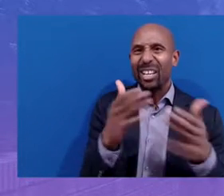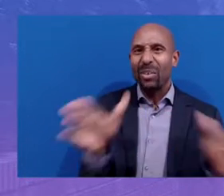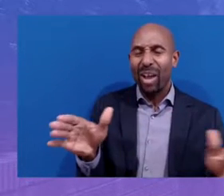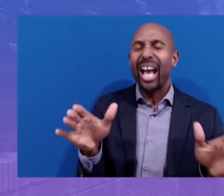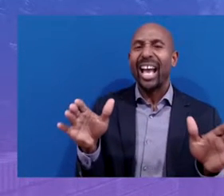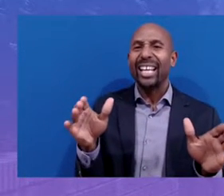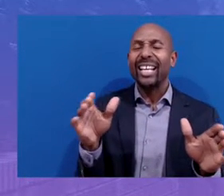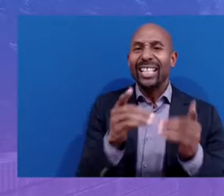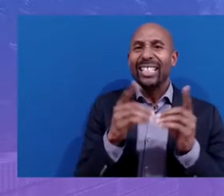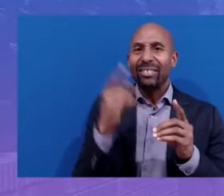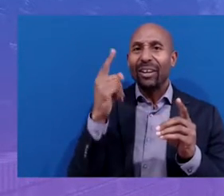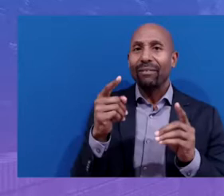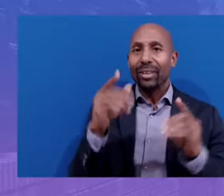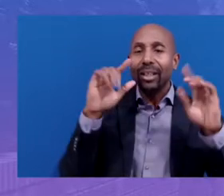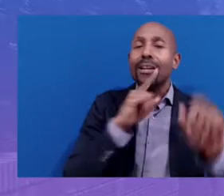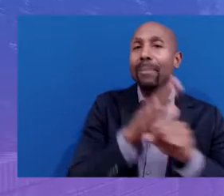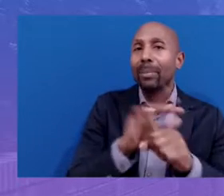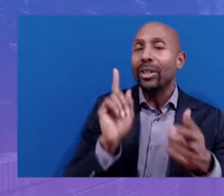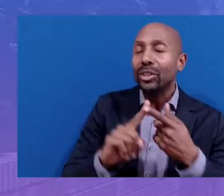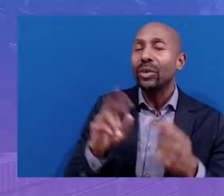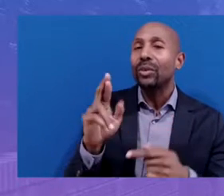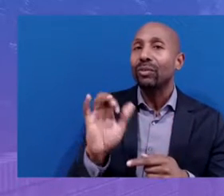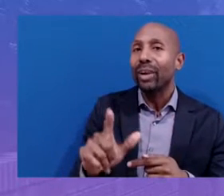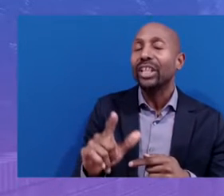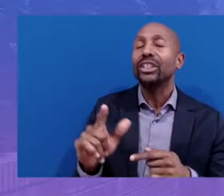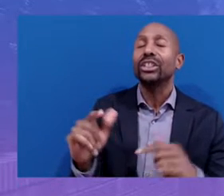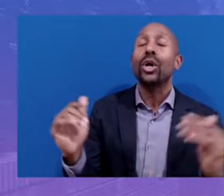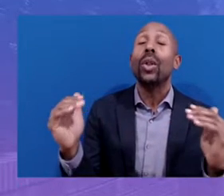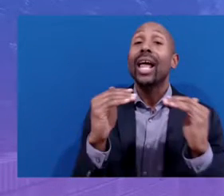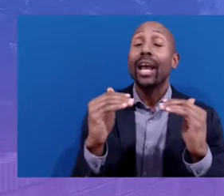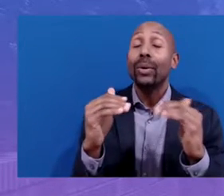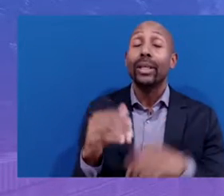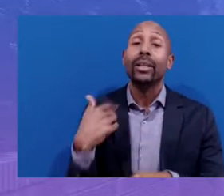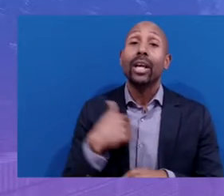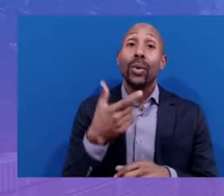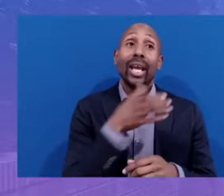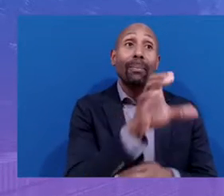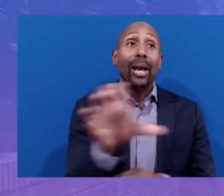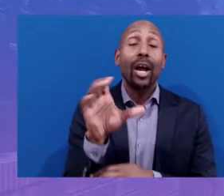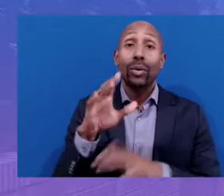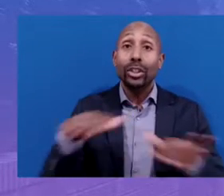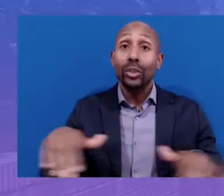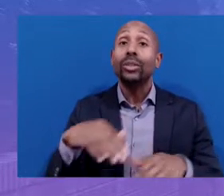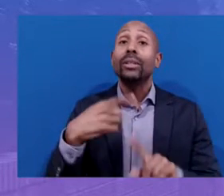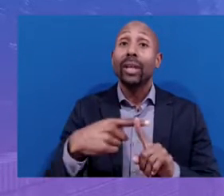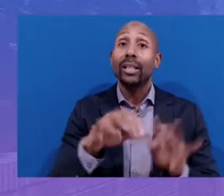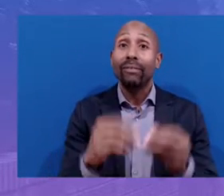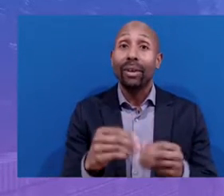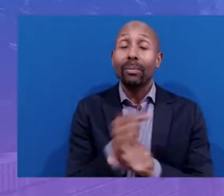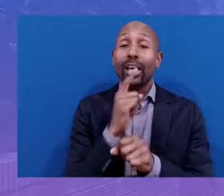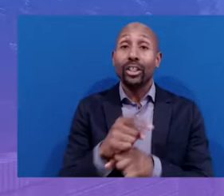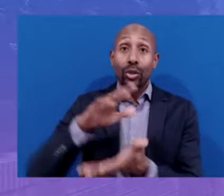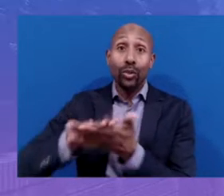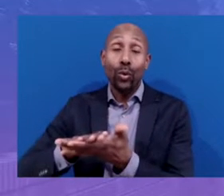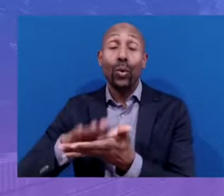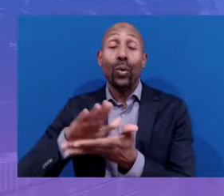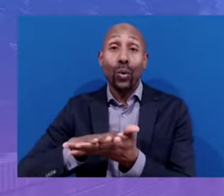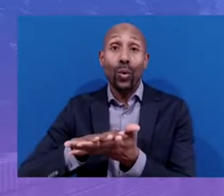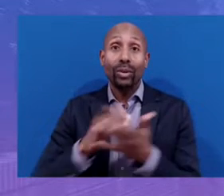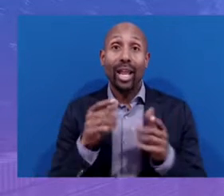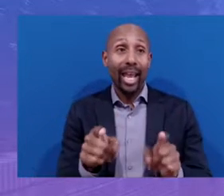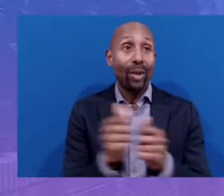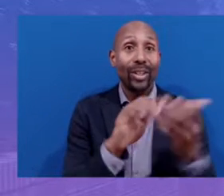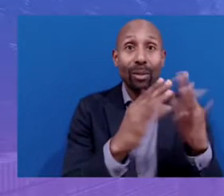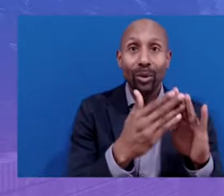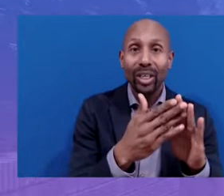invite the community to partner with us, to empower our students and families, to ensure that schools are aligned with the community's wants and needs.